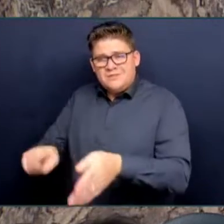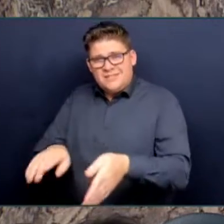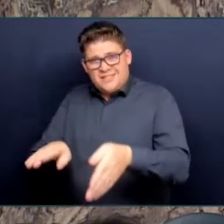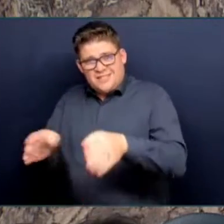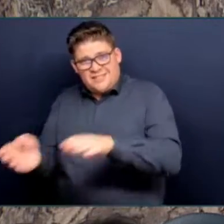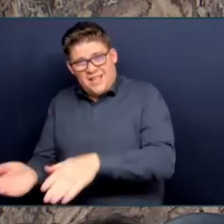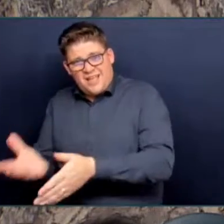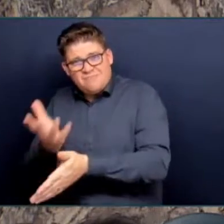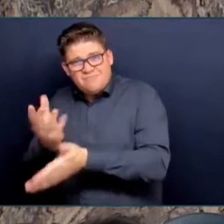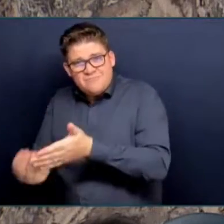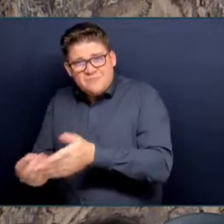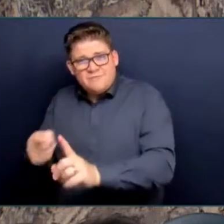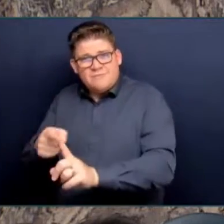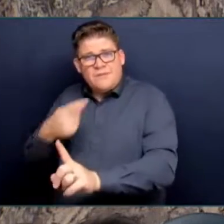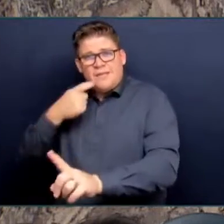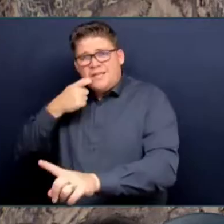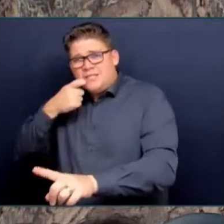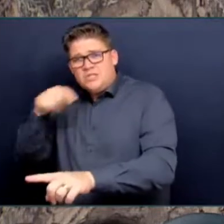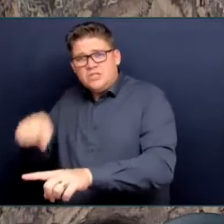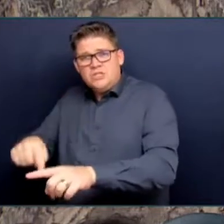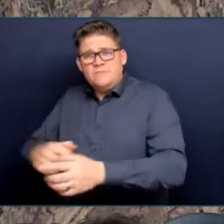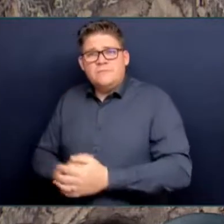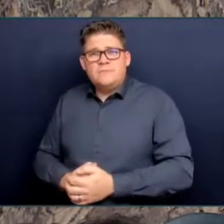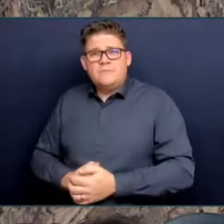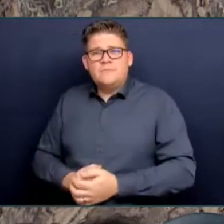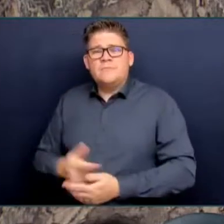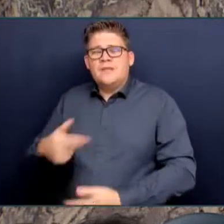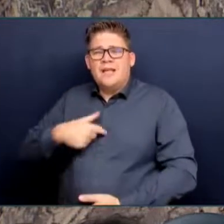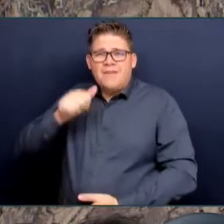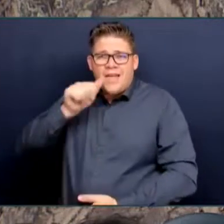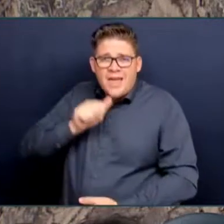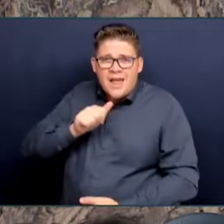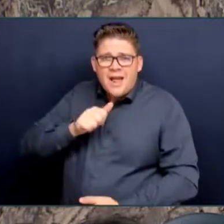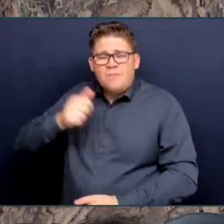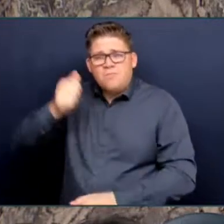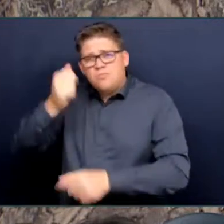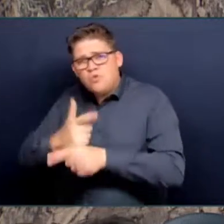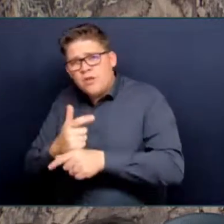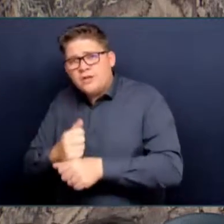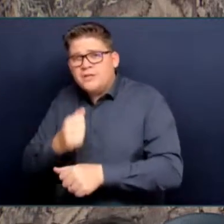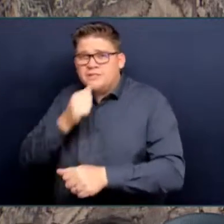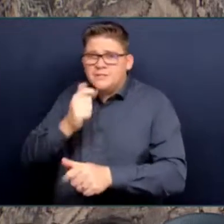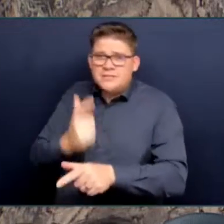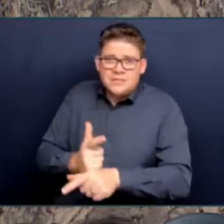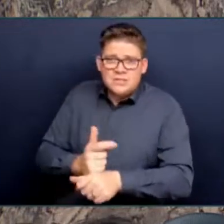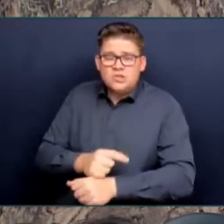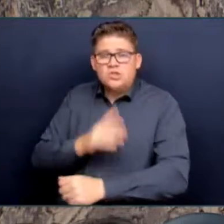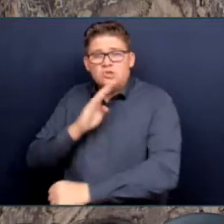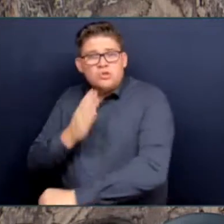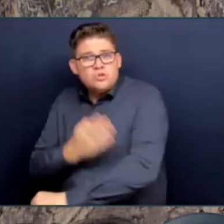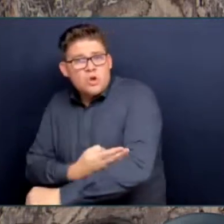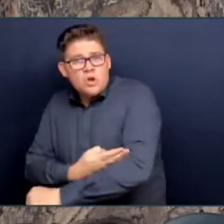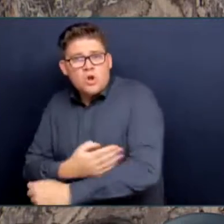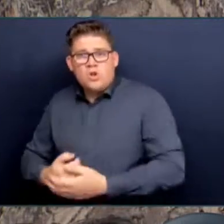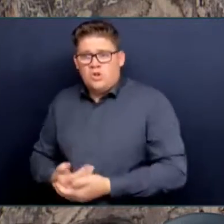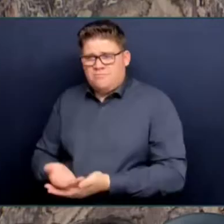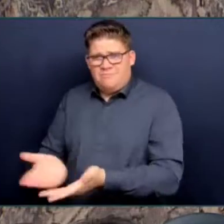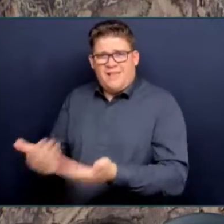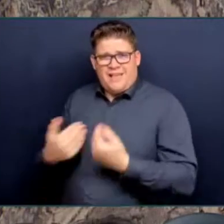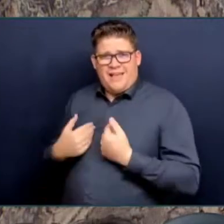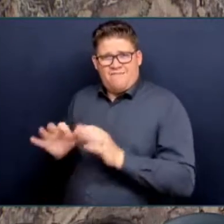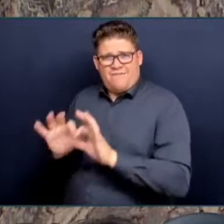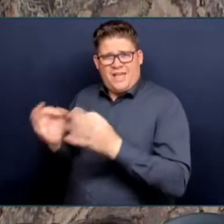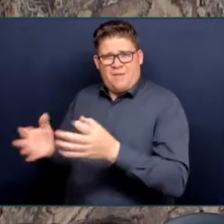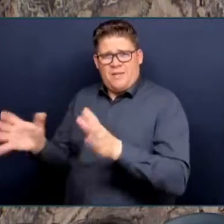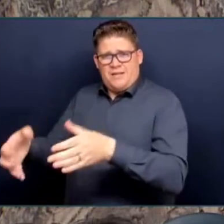a person who needs support and to know that when they need help, help is there. This year's